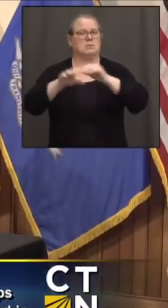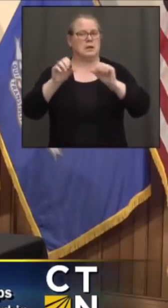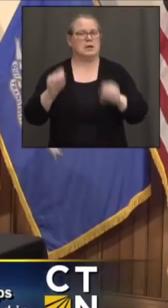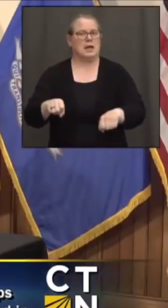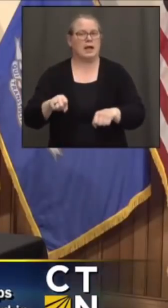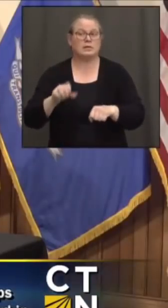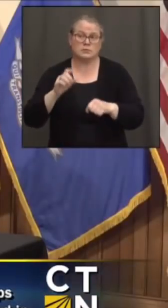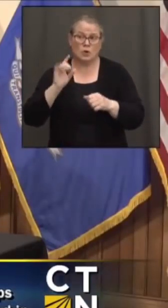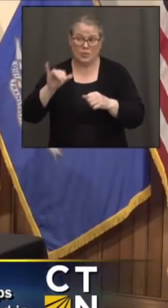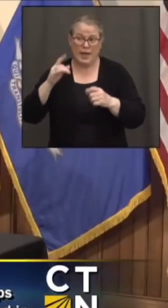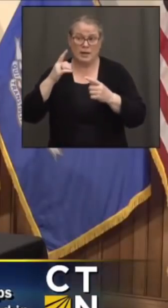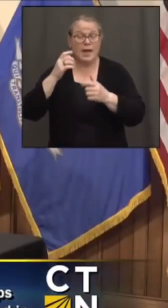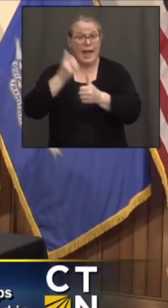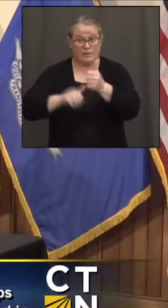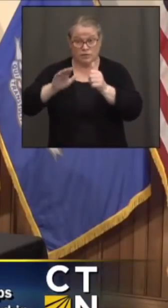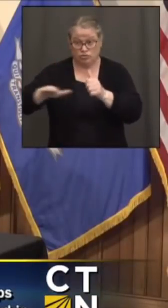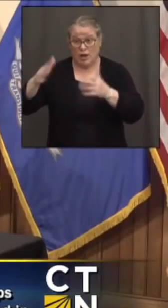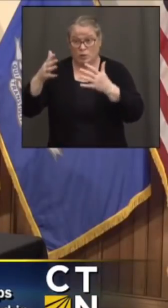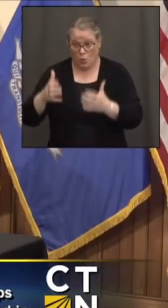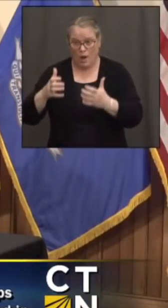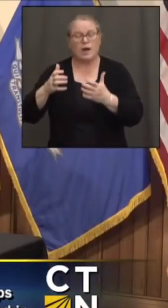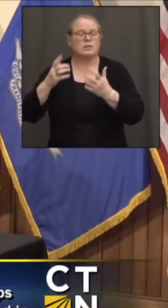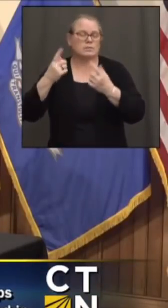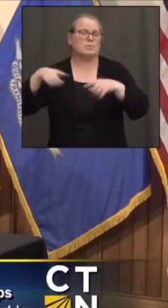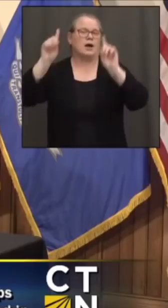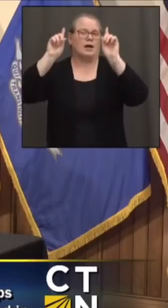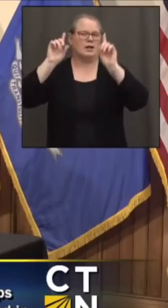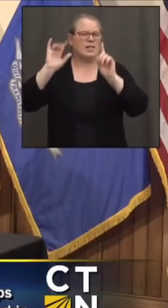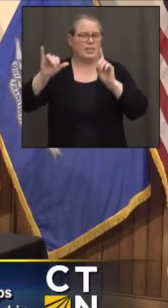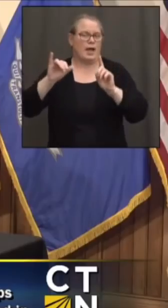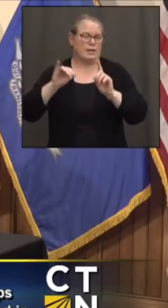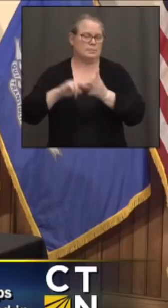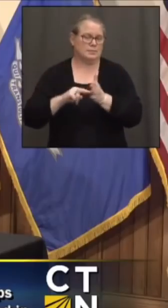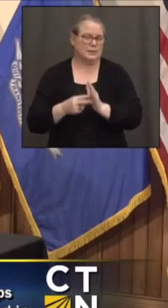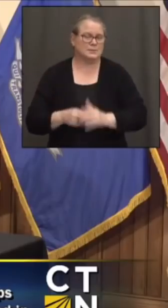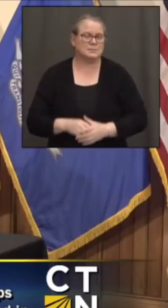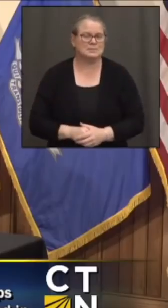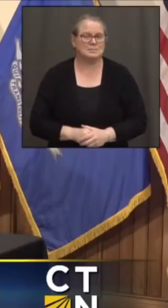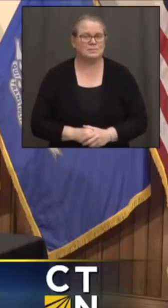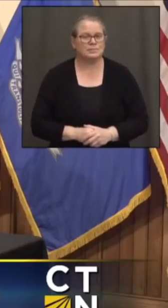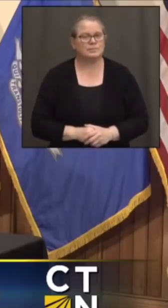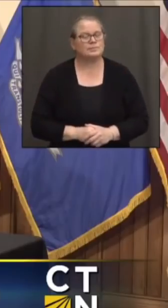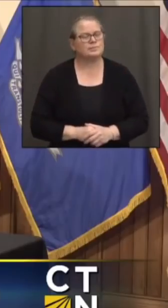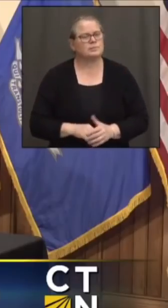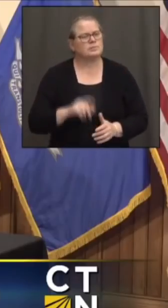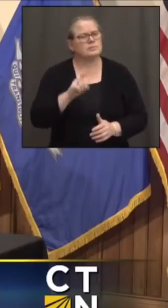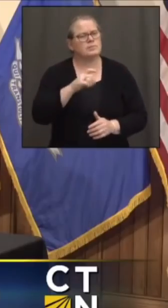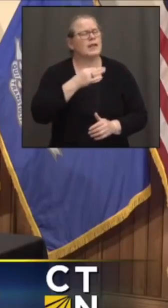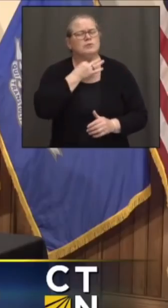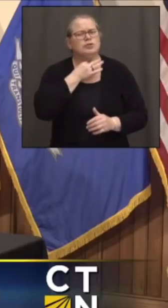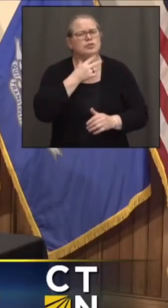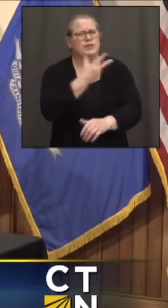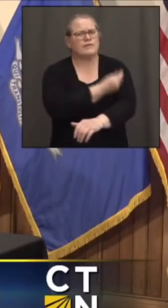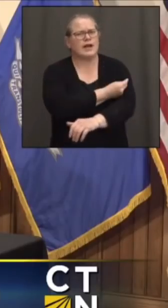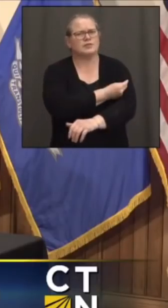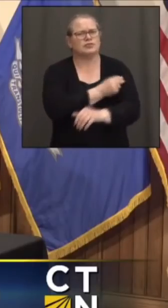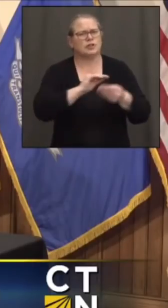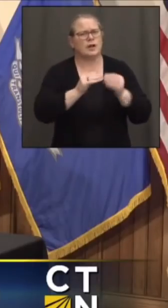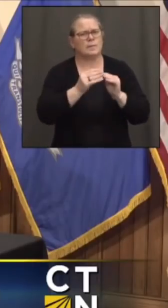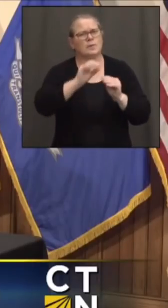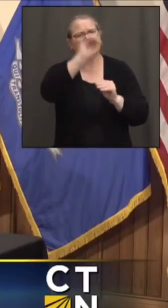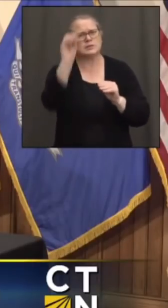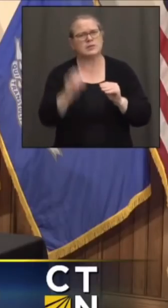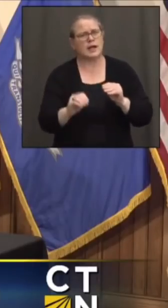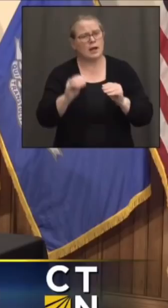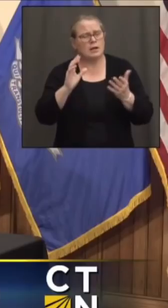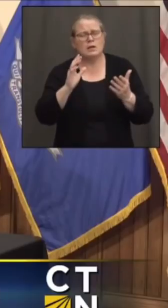Great. And finally, do we know where we stand vaccination-wise in comparison to the rest of the states? These are pretty high vaccination numbers.